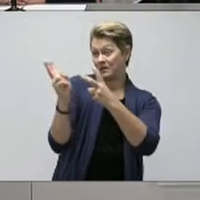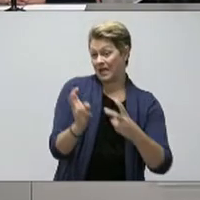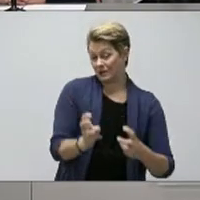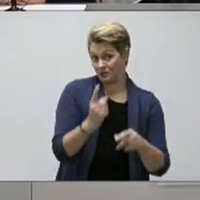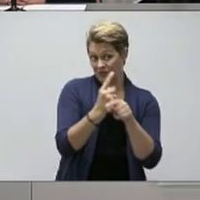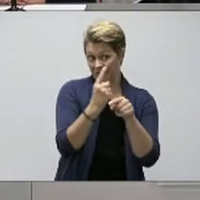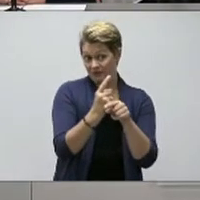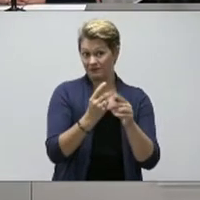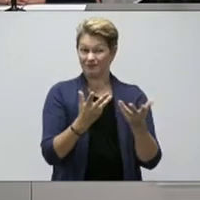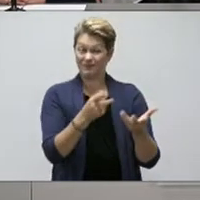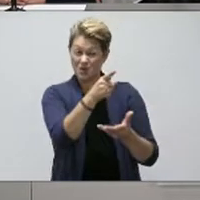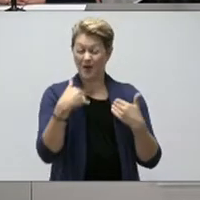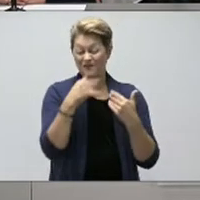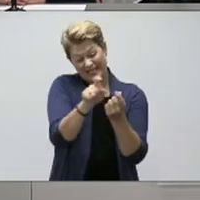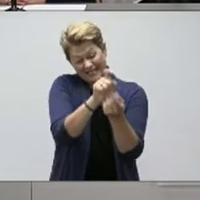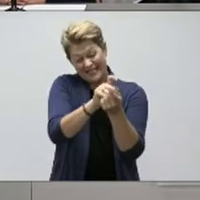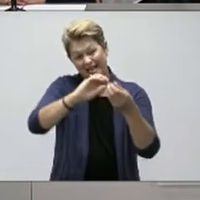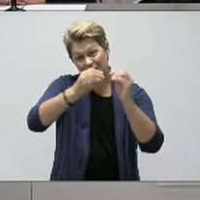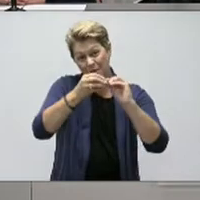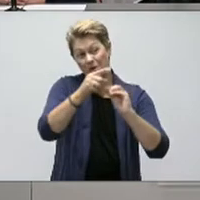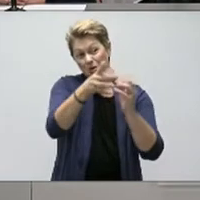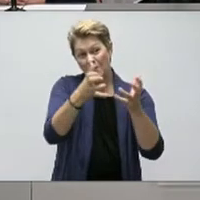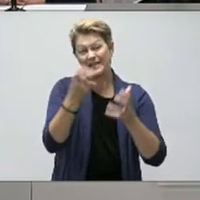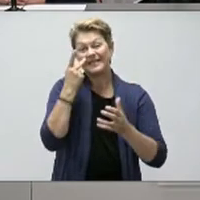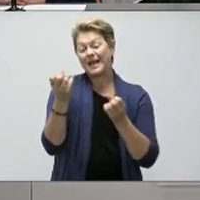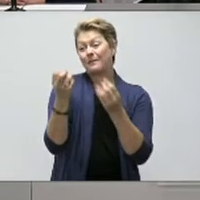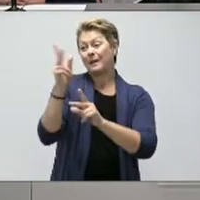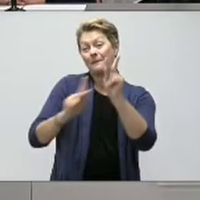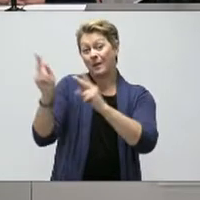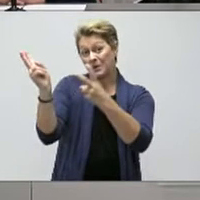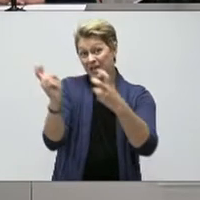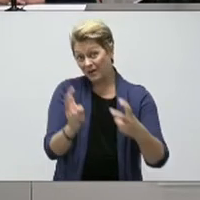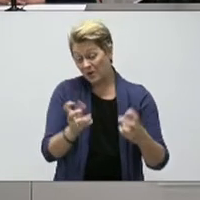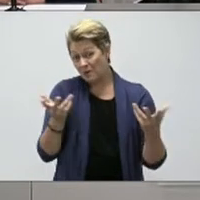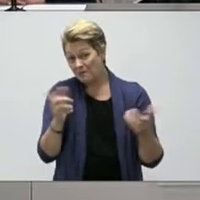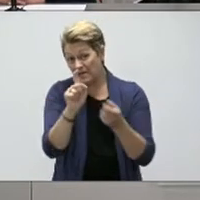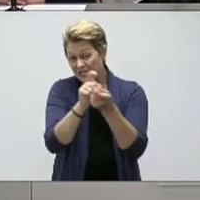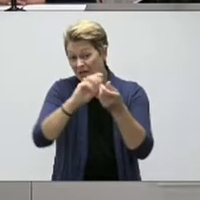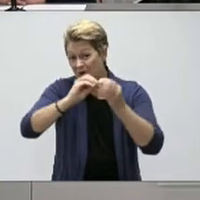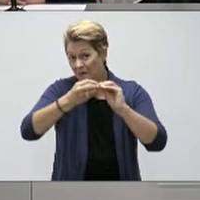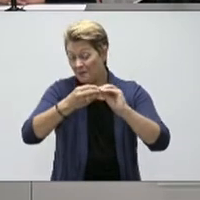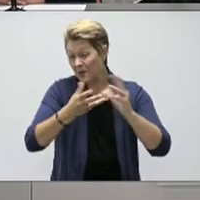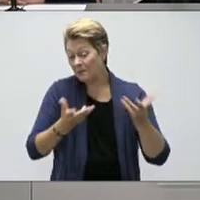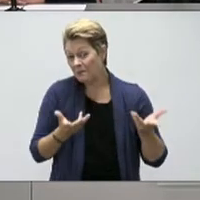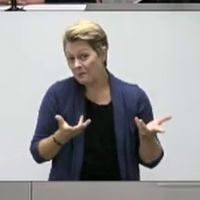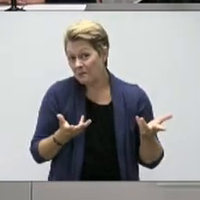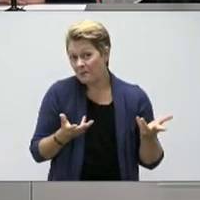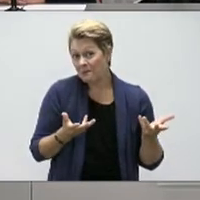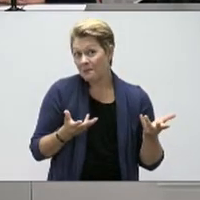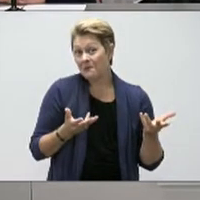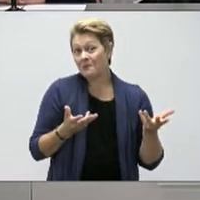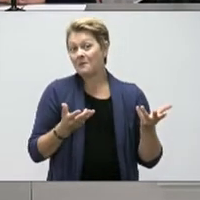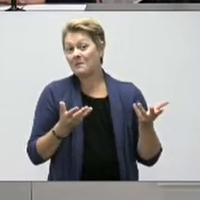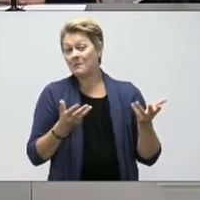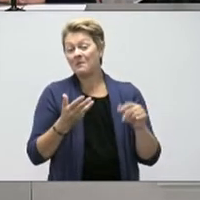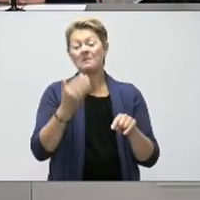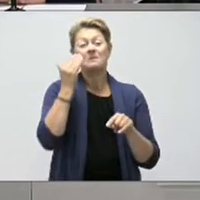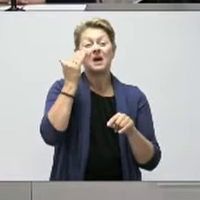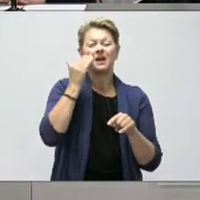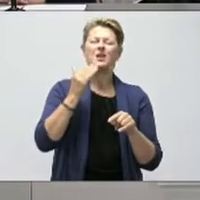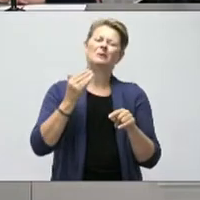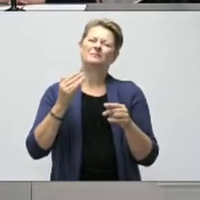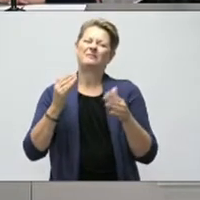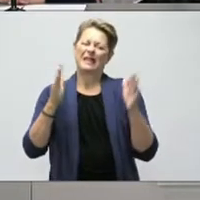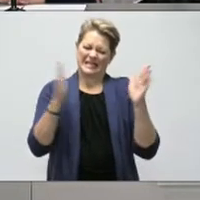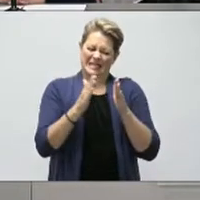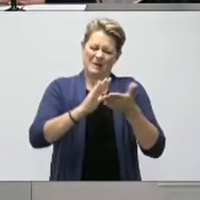there an actual number that you would like to see in this population download? On all things considered, some of our rural communities that actually